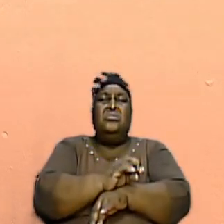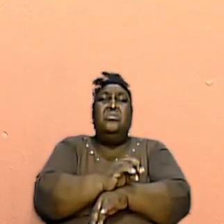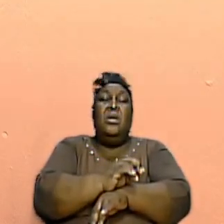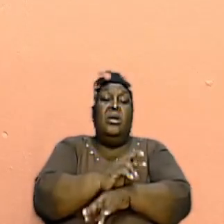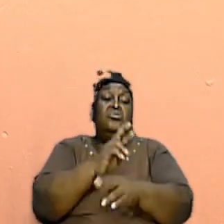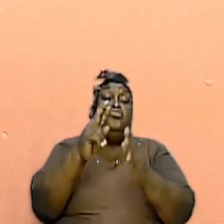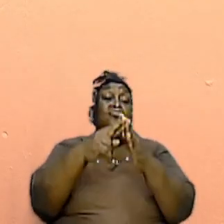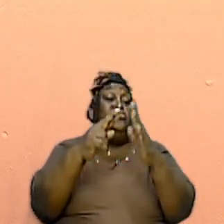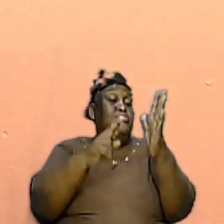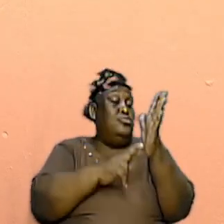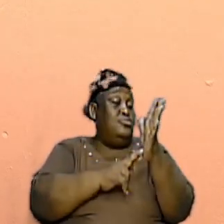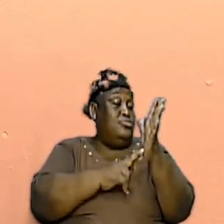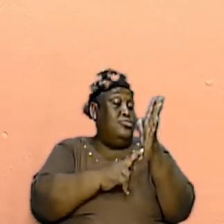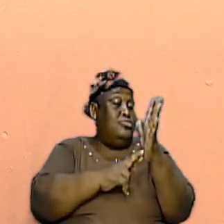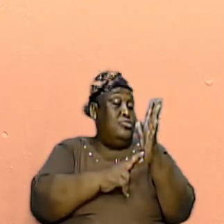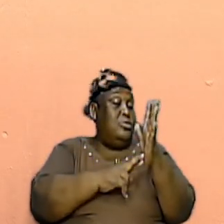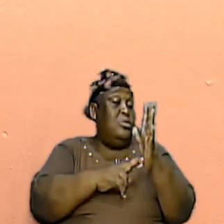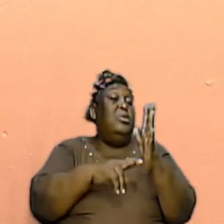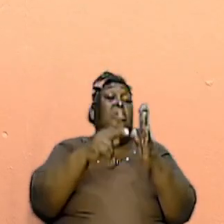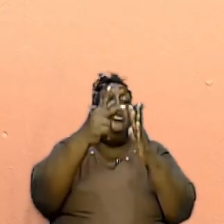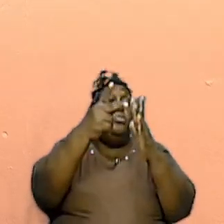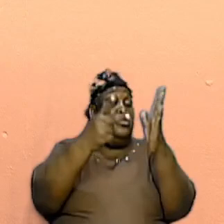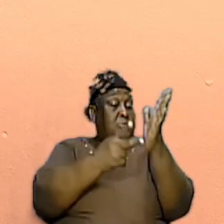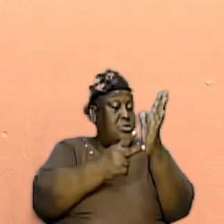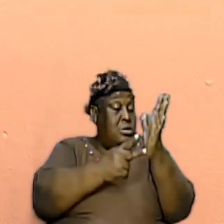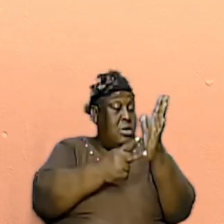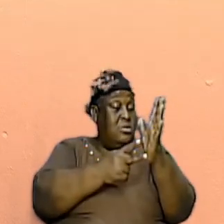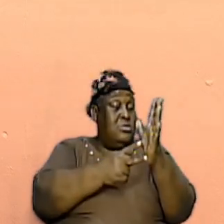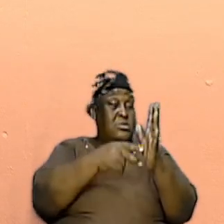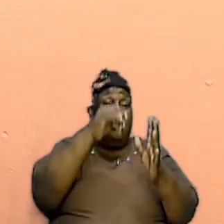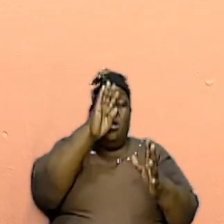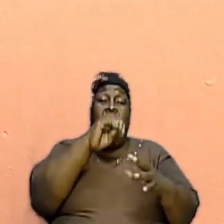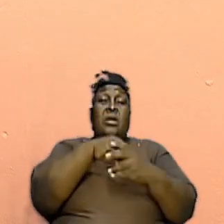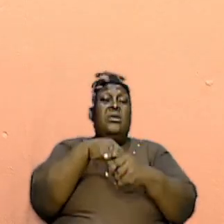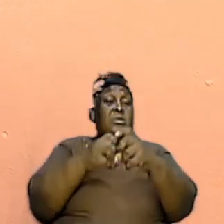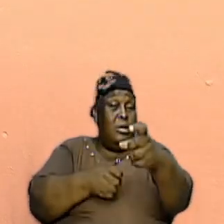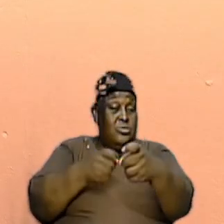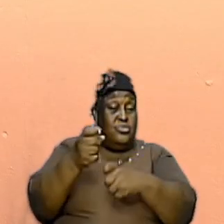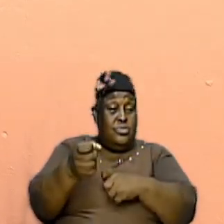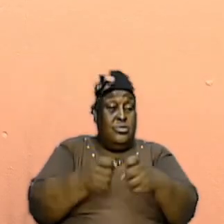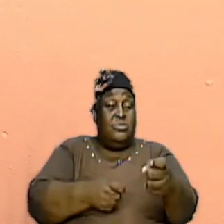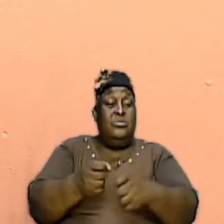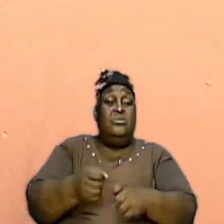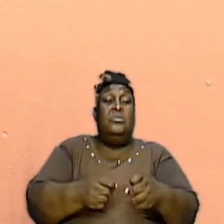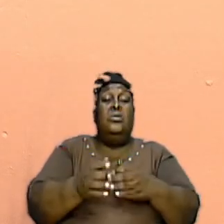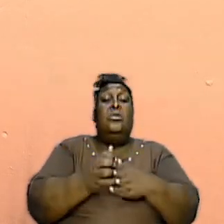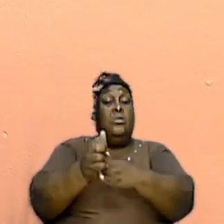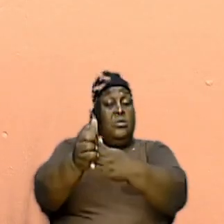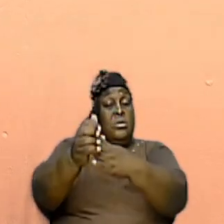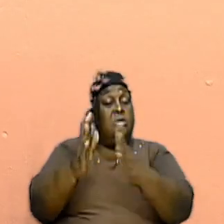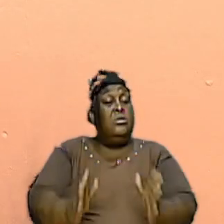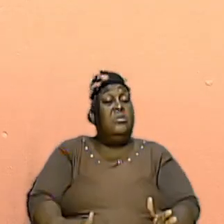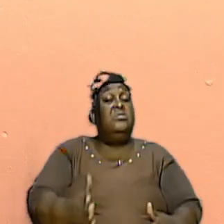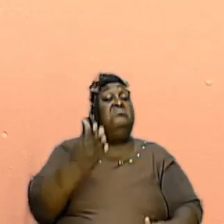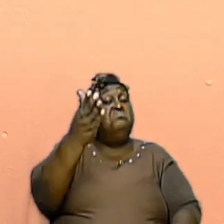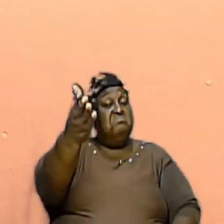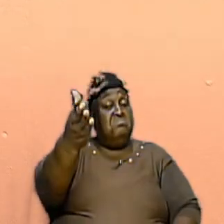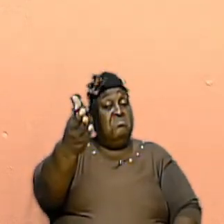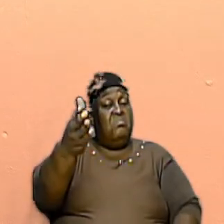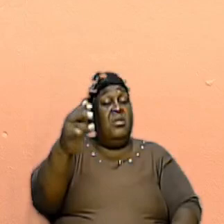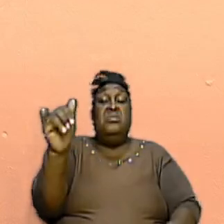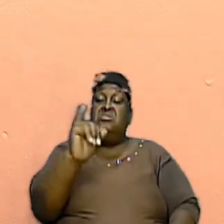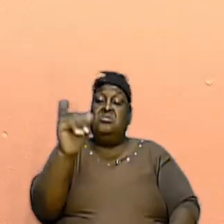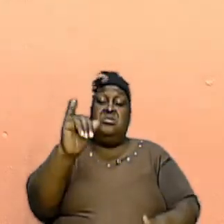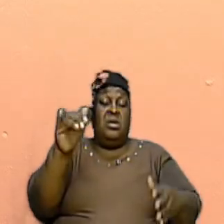rules, it had its protocols, God was in charge, there were leaders that were there, in the